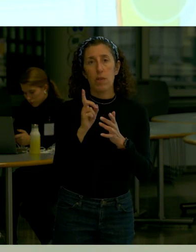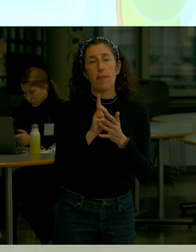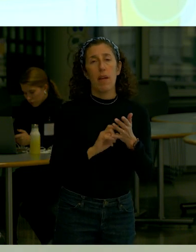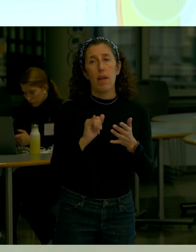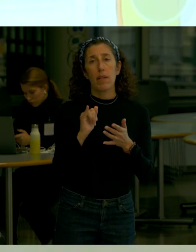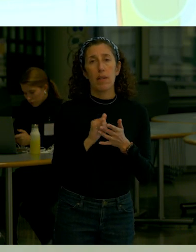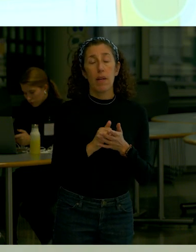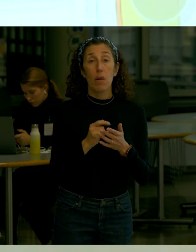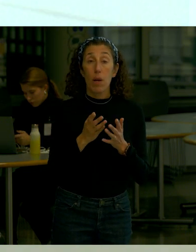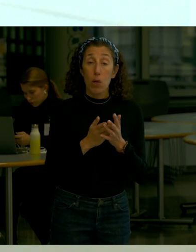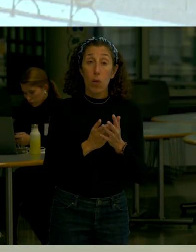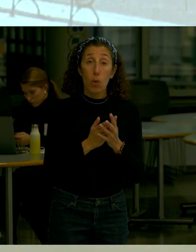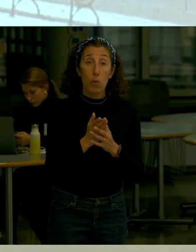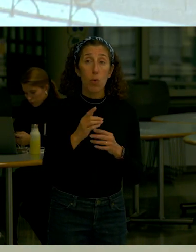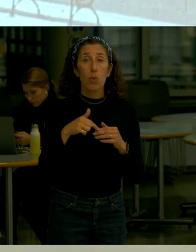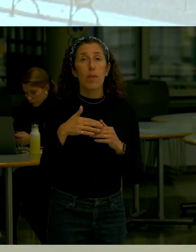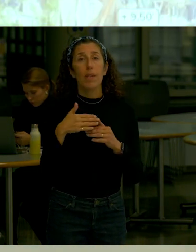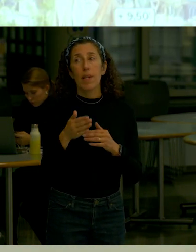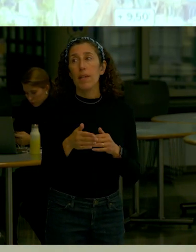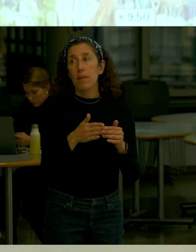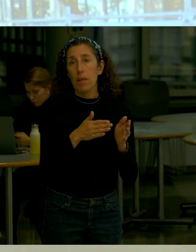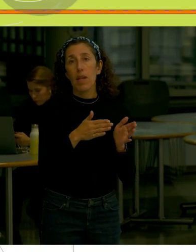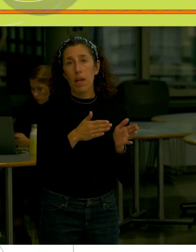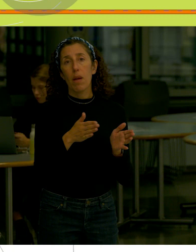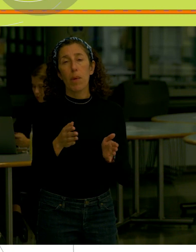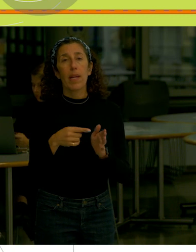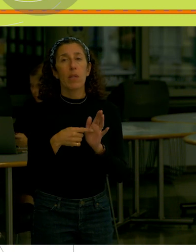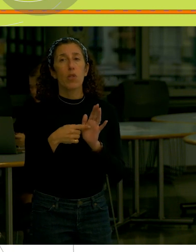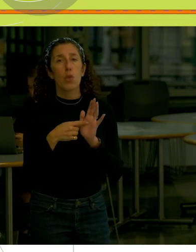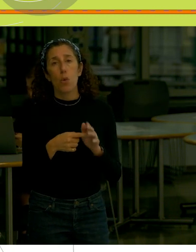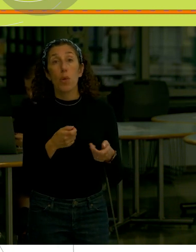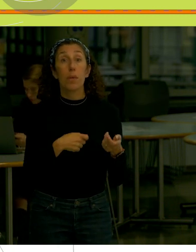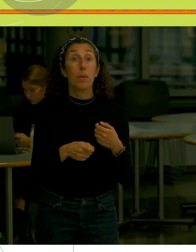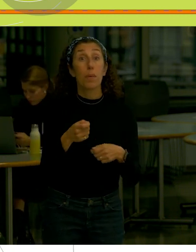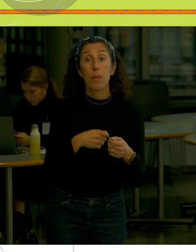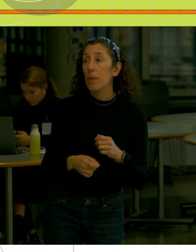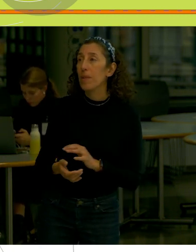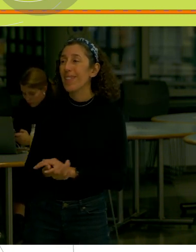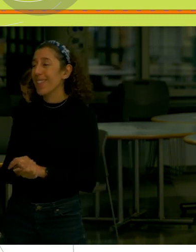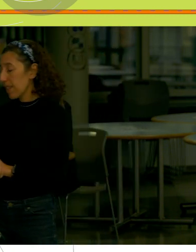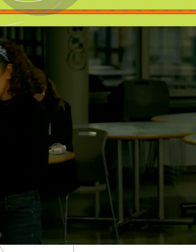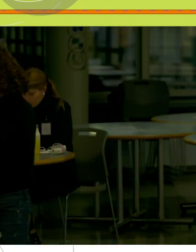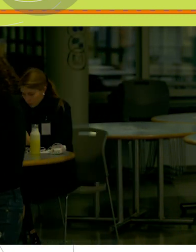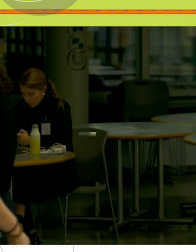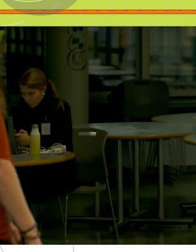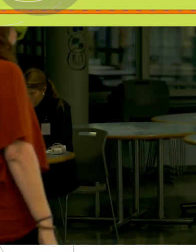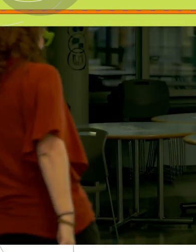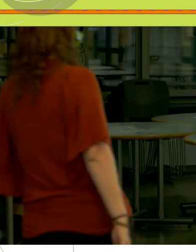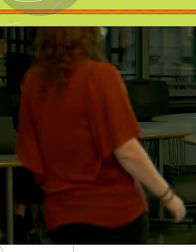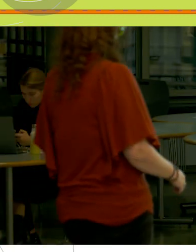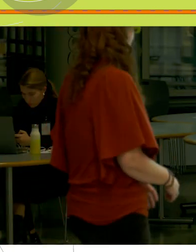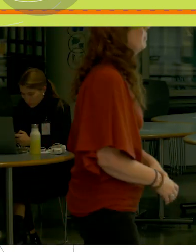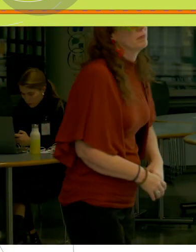If you want to go through go forward to the next plan We can show you another image of that secondary path So here it is right